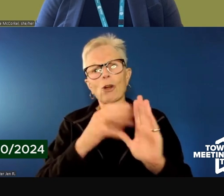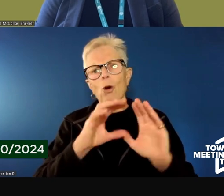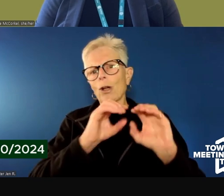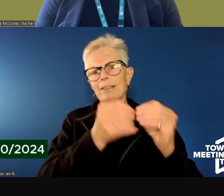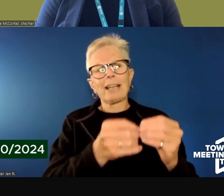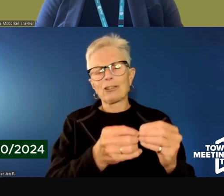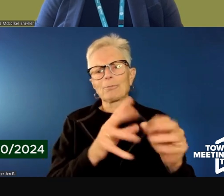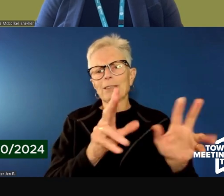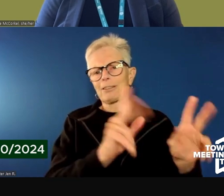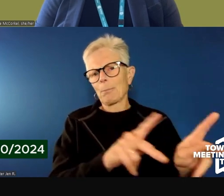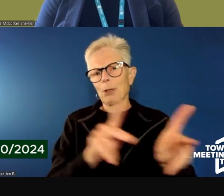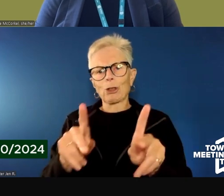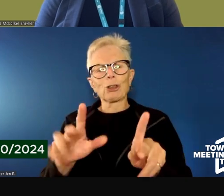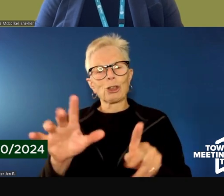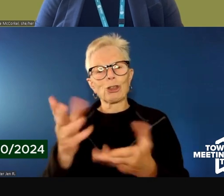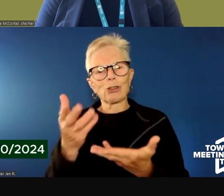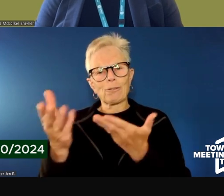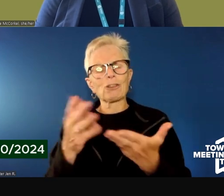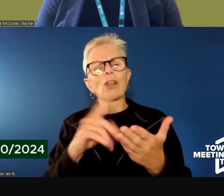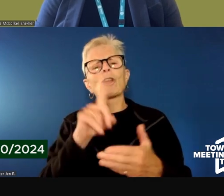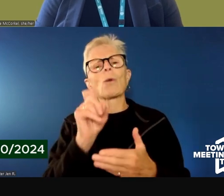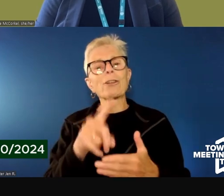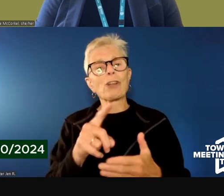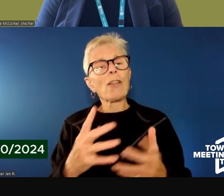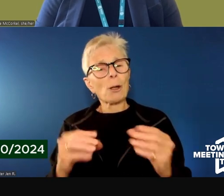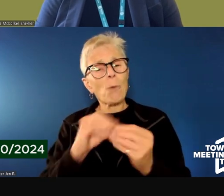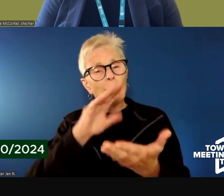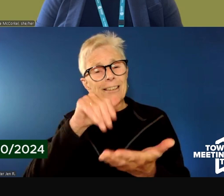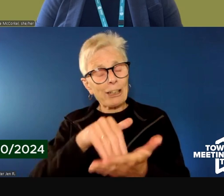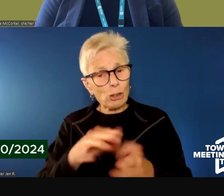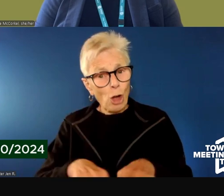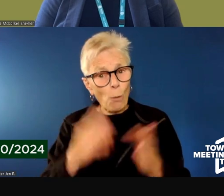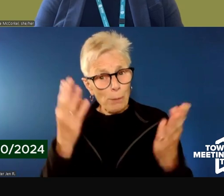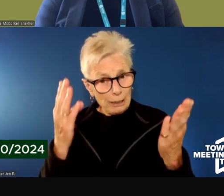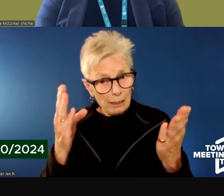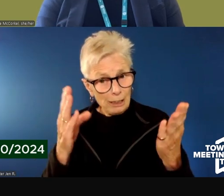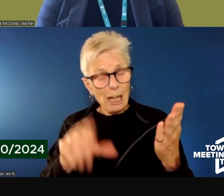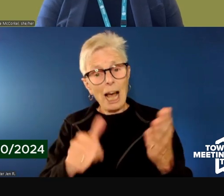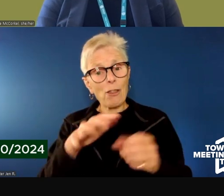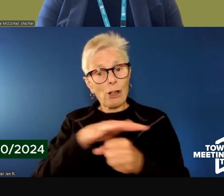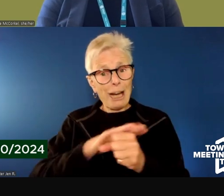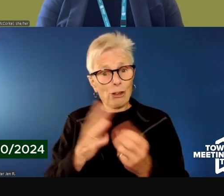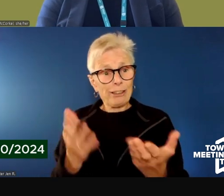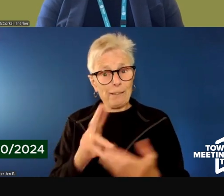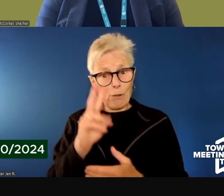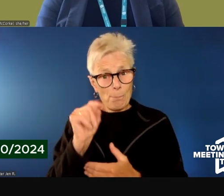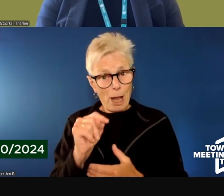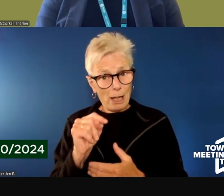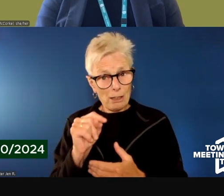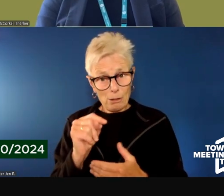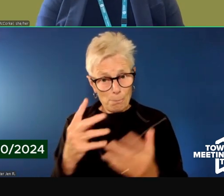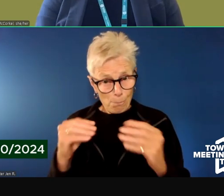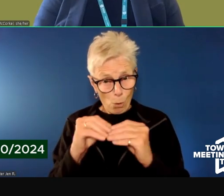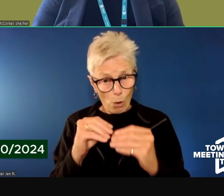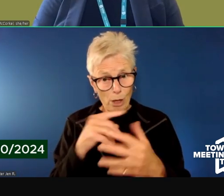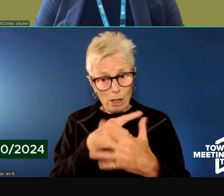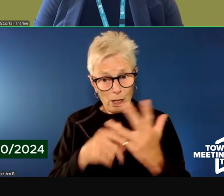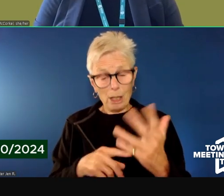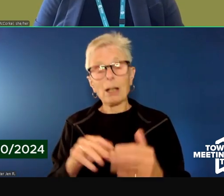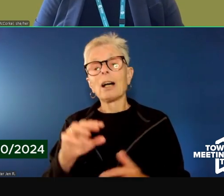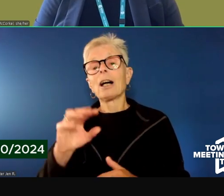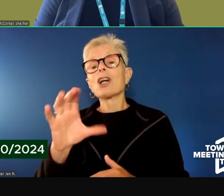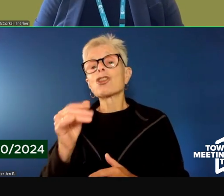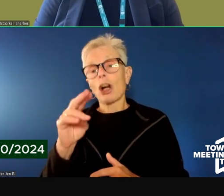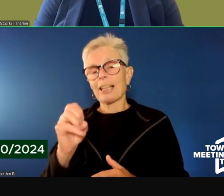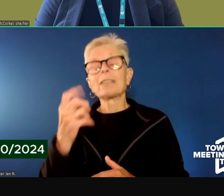confirmation that there are more centers like this opening or have opened in other areas of the state. Yes, so this